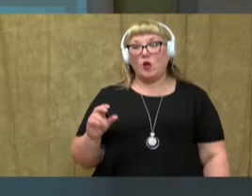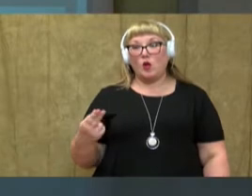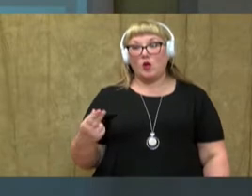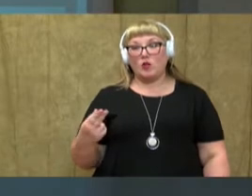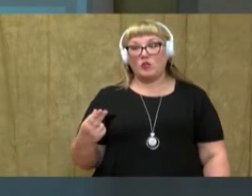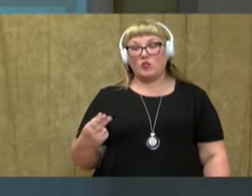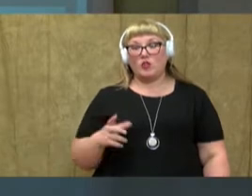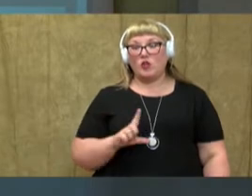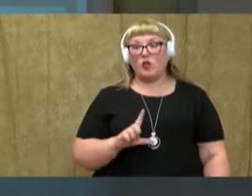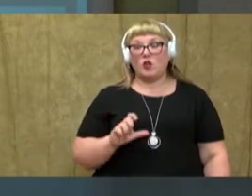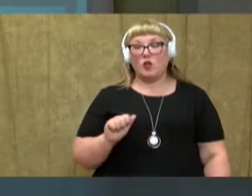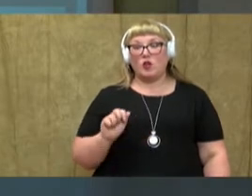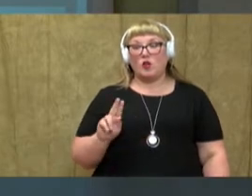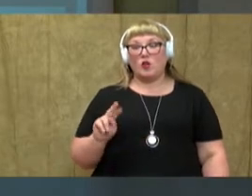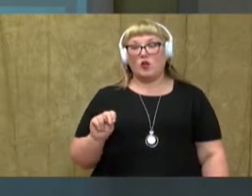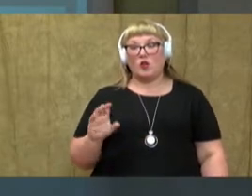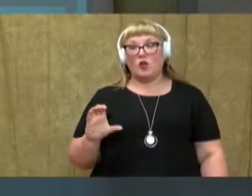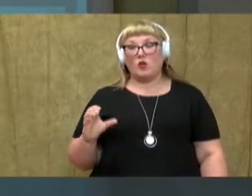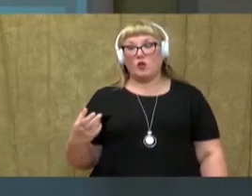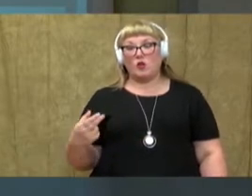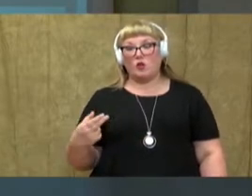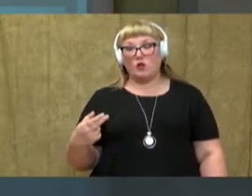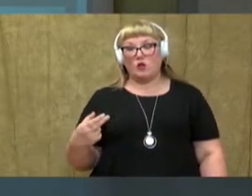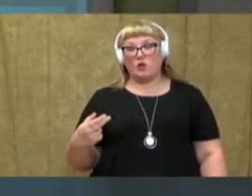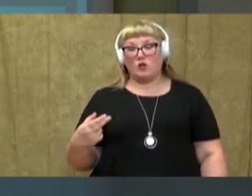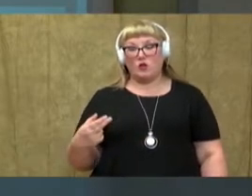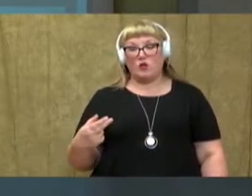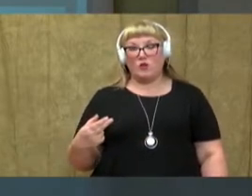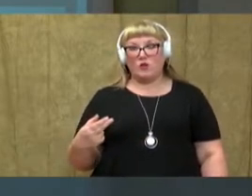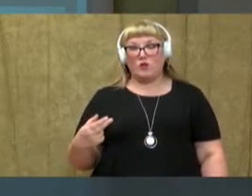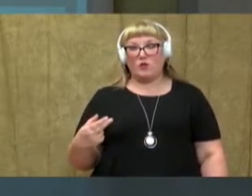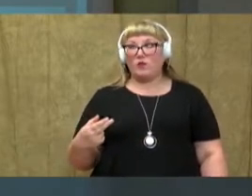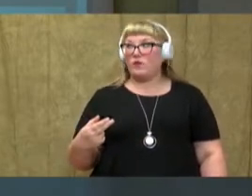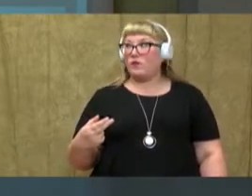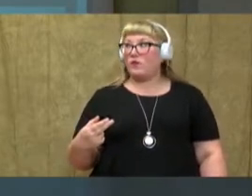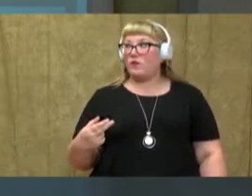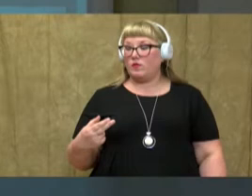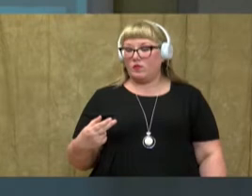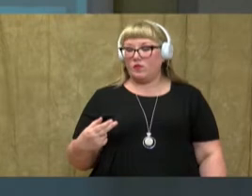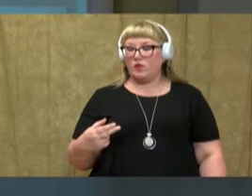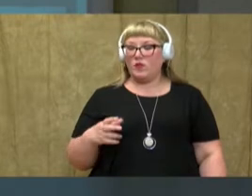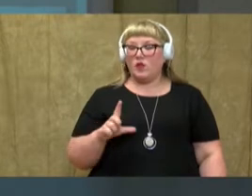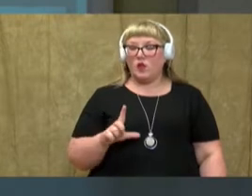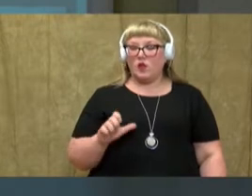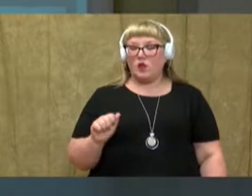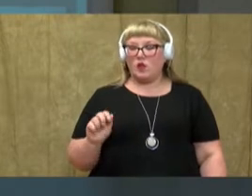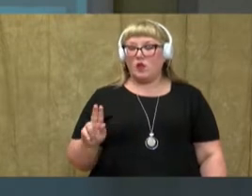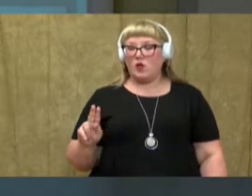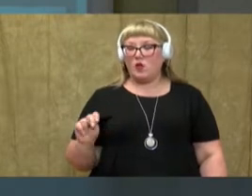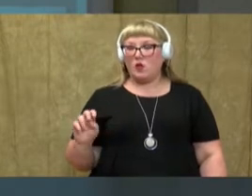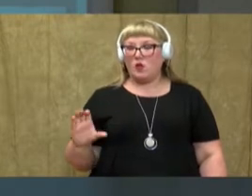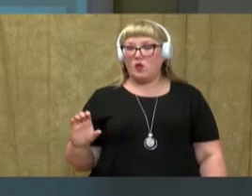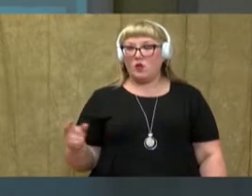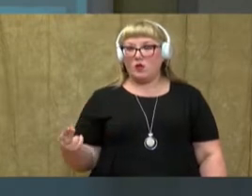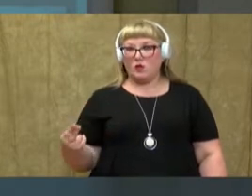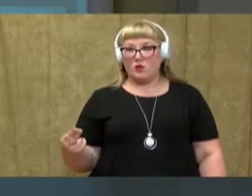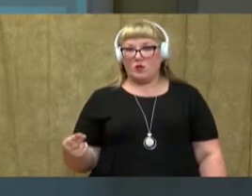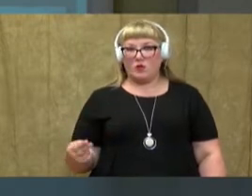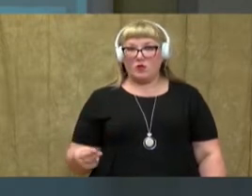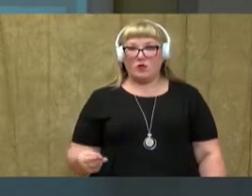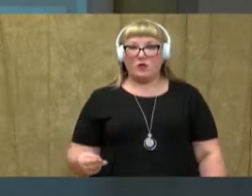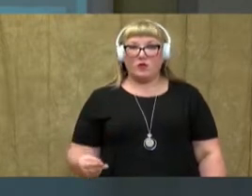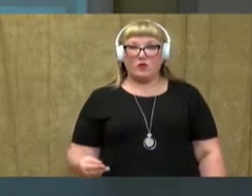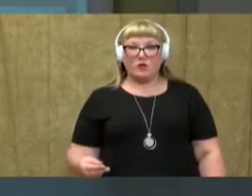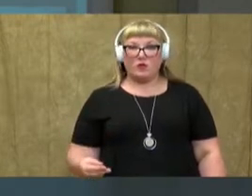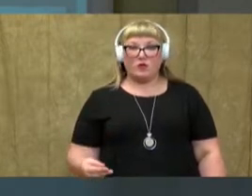Launch. You say the word launch. Good job. Let's say the